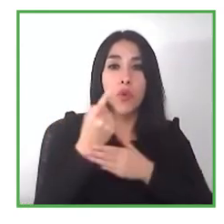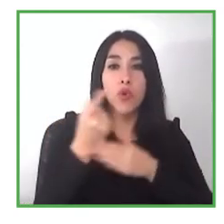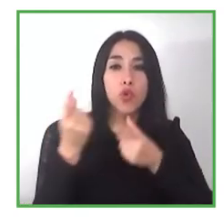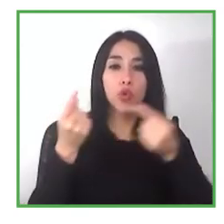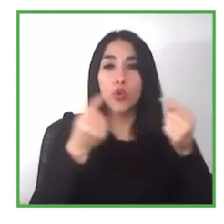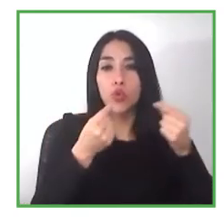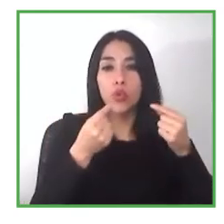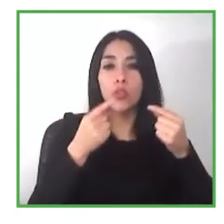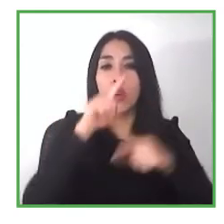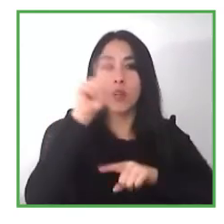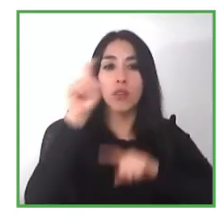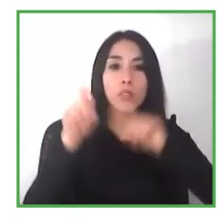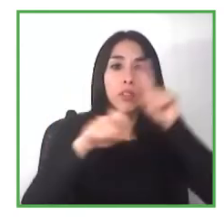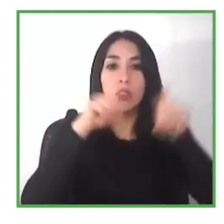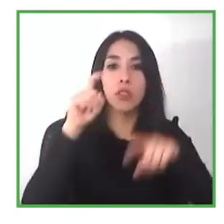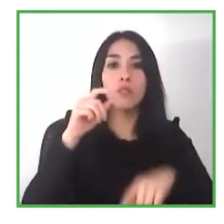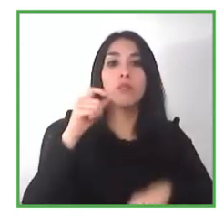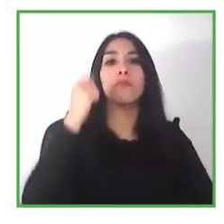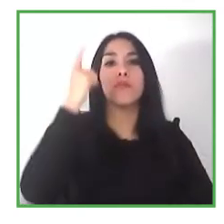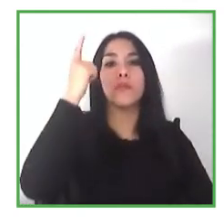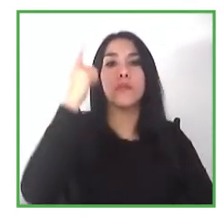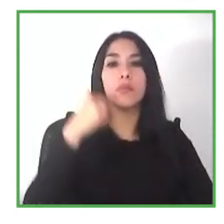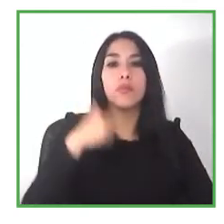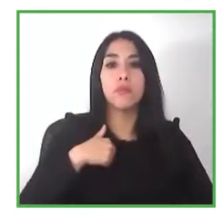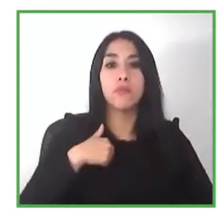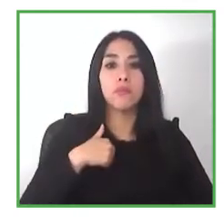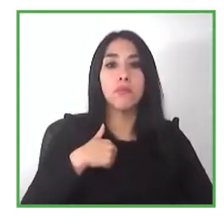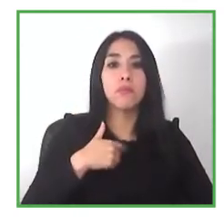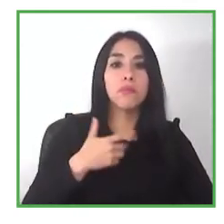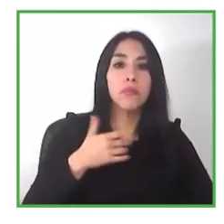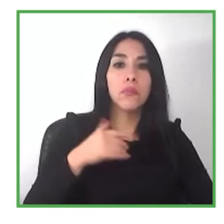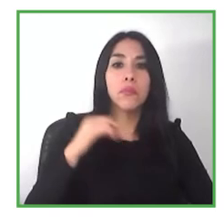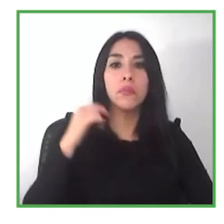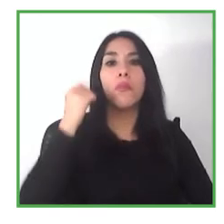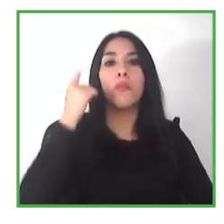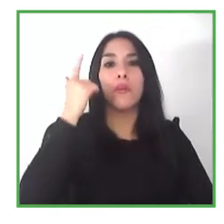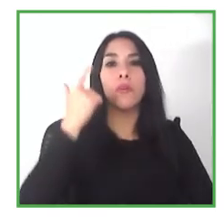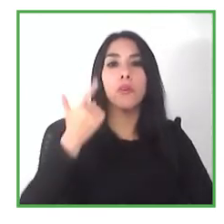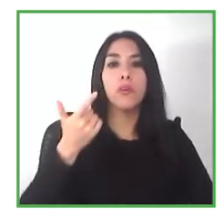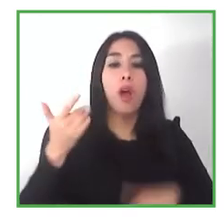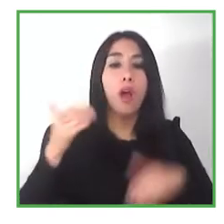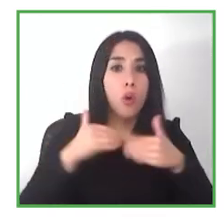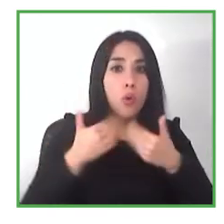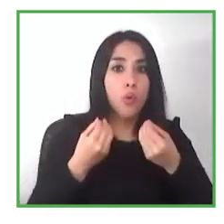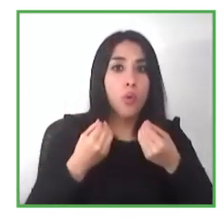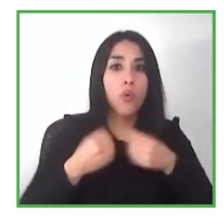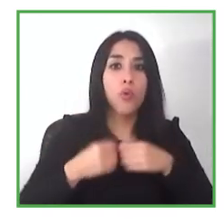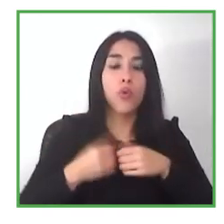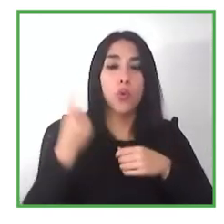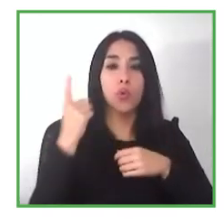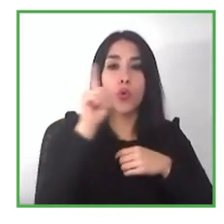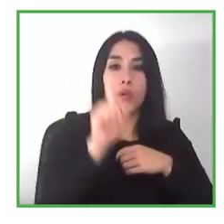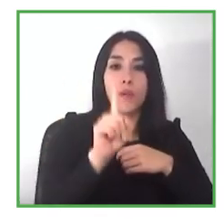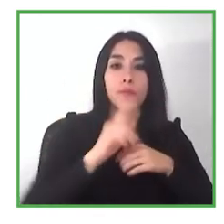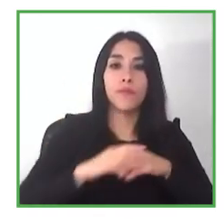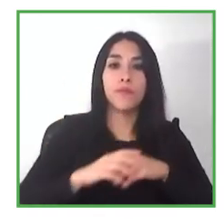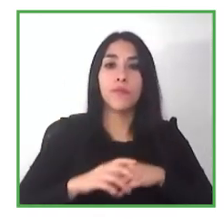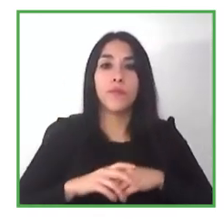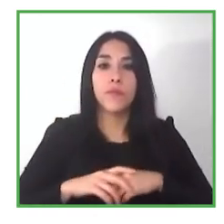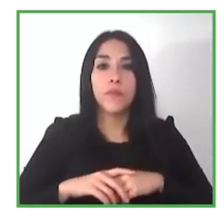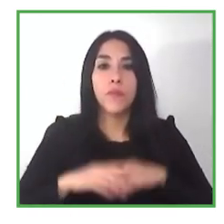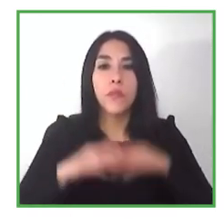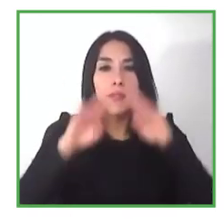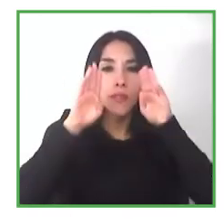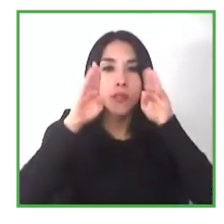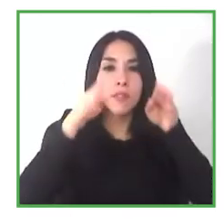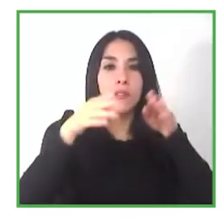young adult that's about to be employed and then we we form this continuous uh ring uh around the young